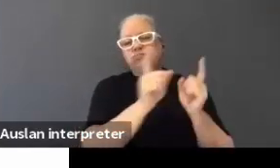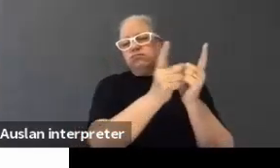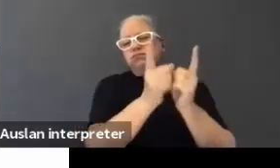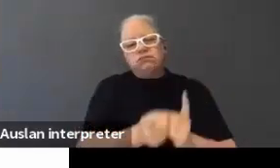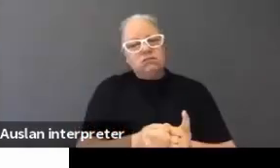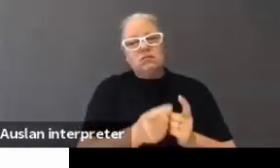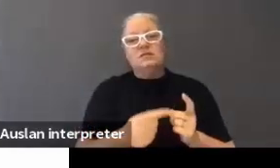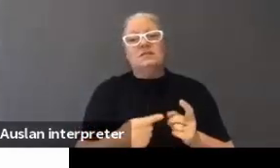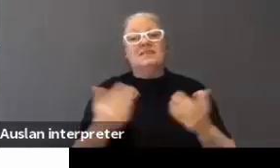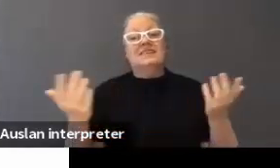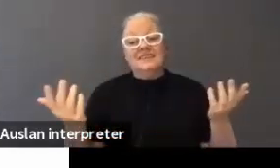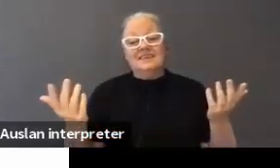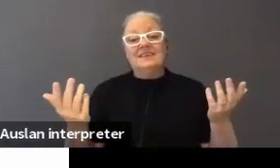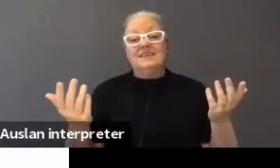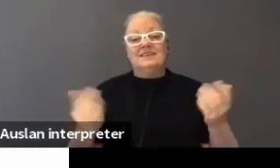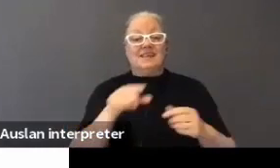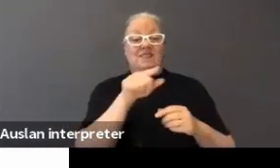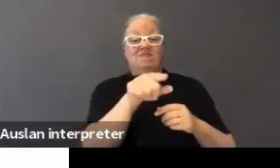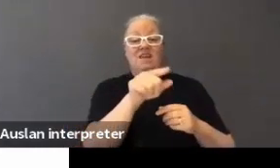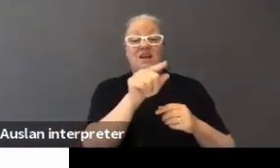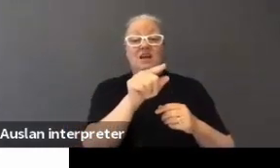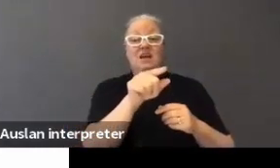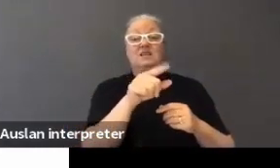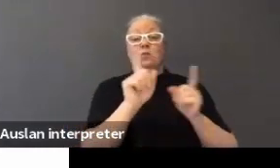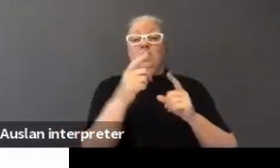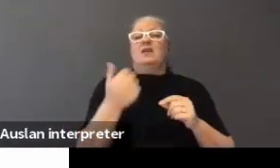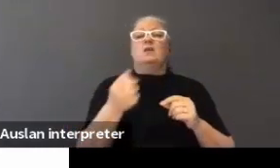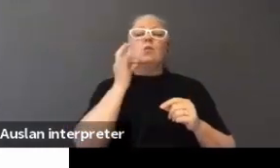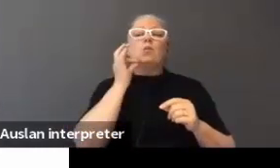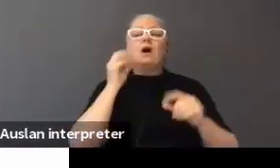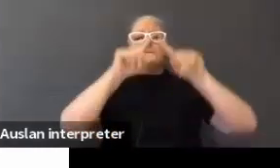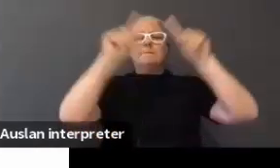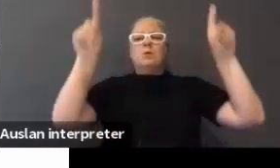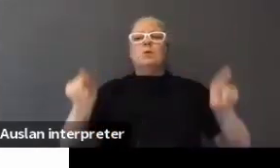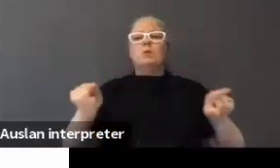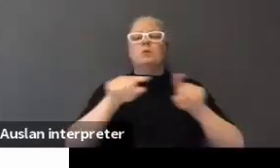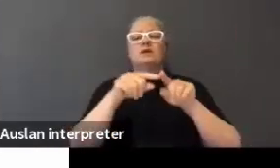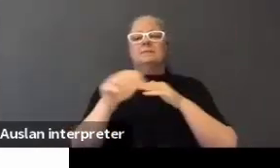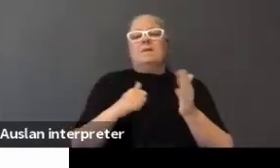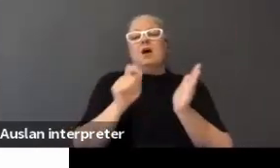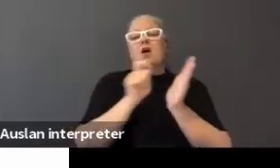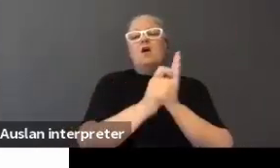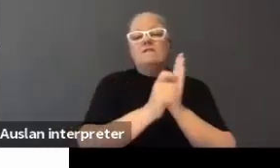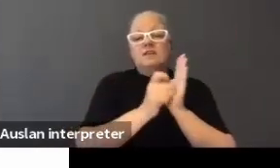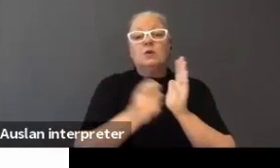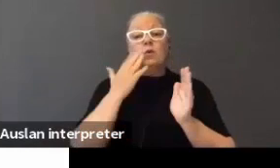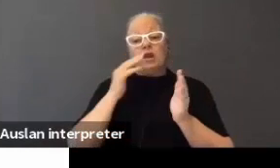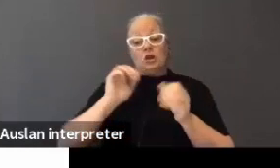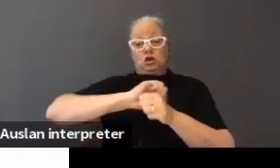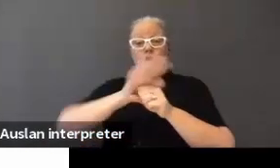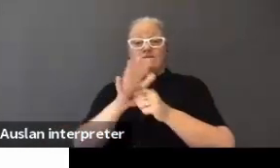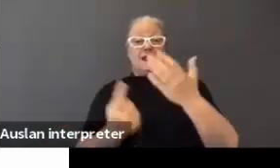It's in part a picture of what was on my whiteboard. I have a large whiteboard in my office and when COVID-19 hit,